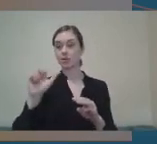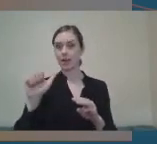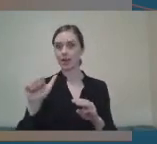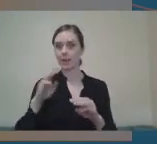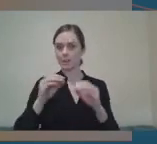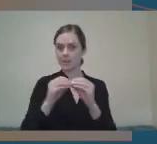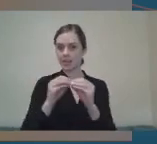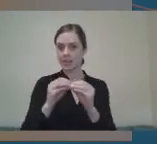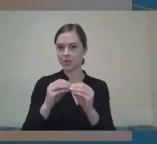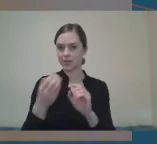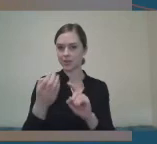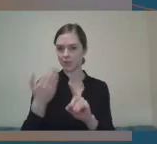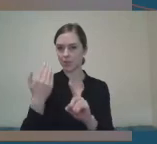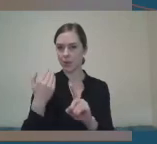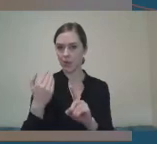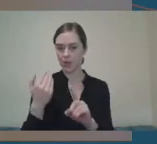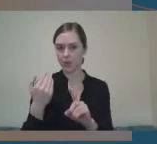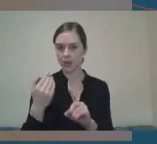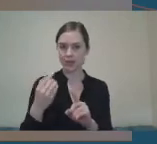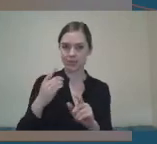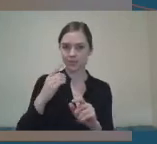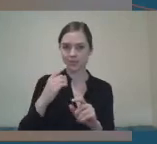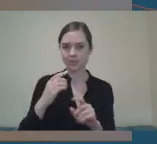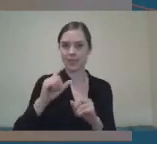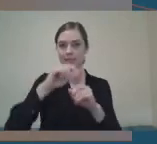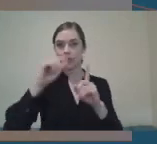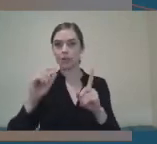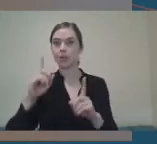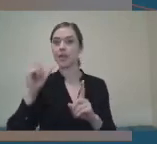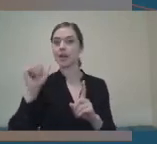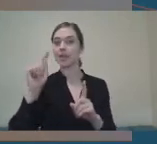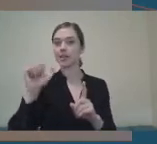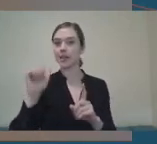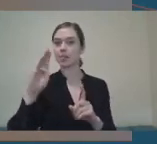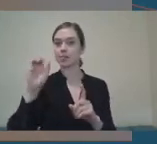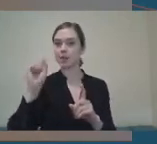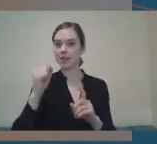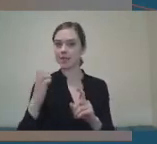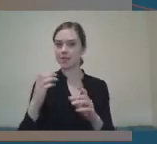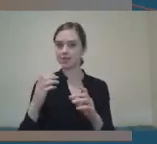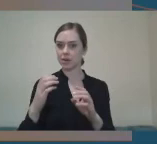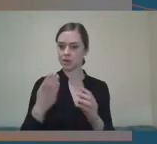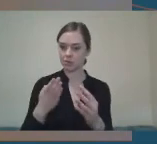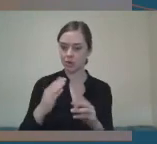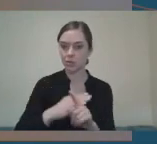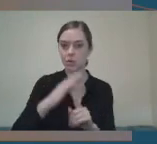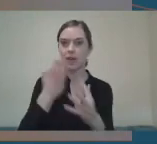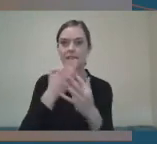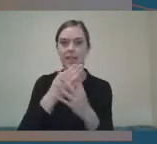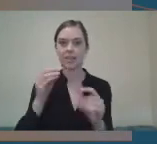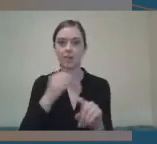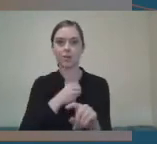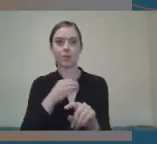around the digital database to provide improved access to information. But I think Kira also mentioned that, you people have discovered